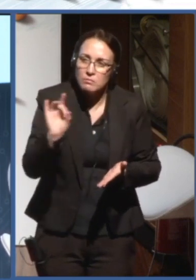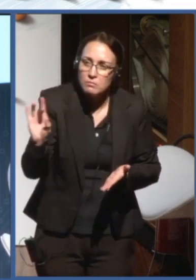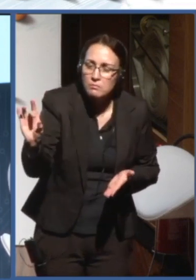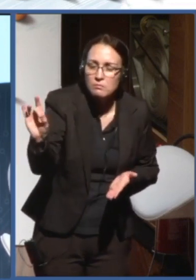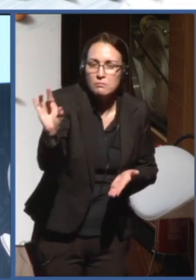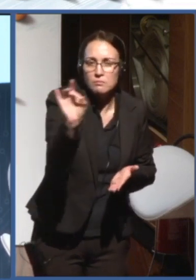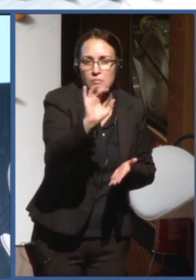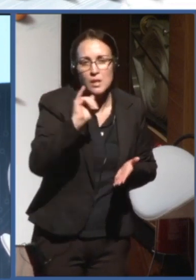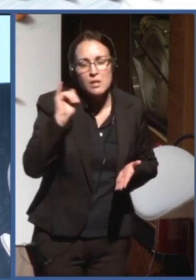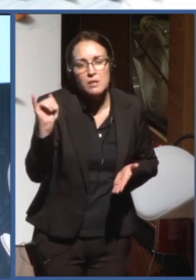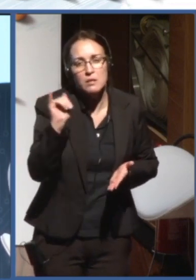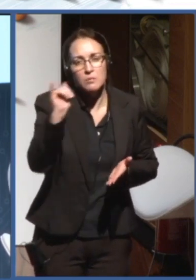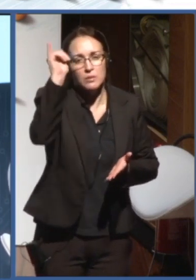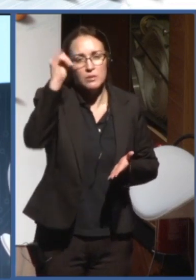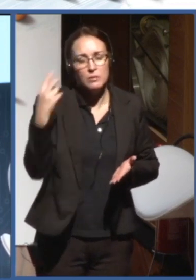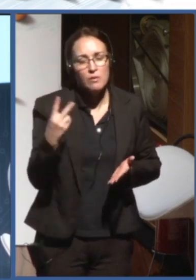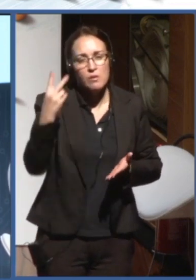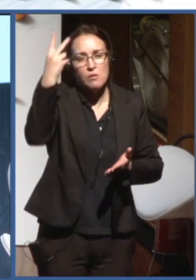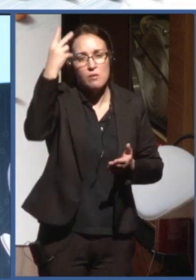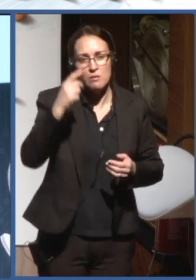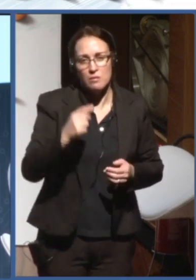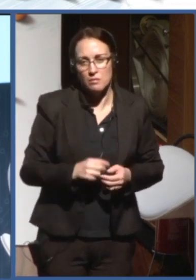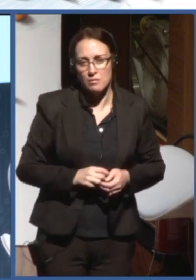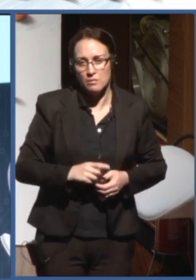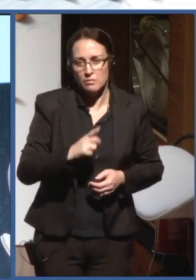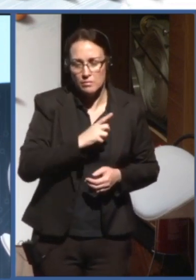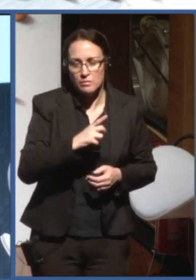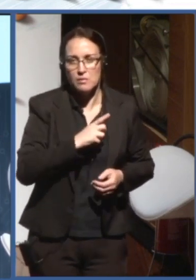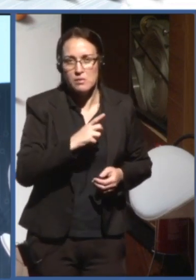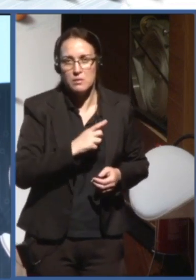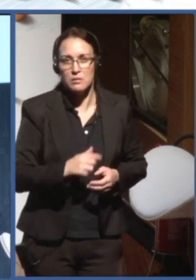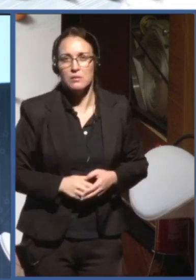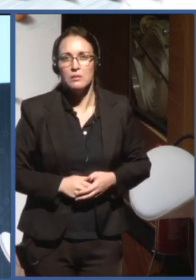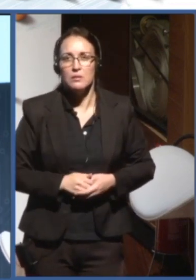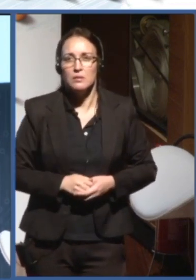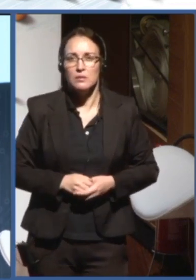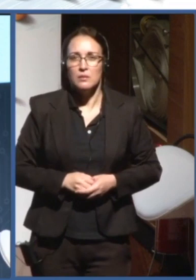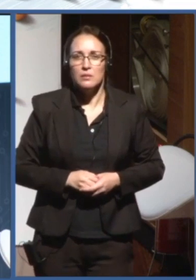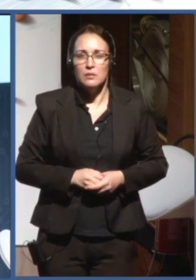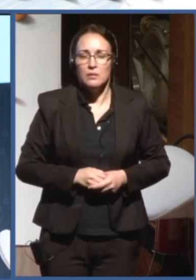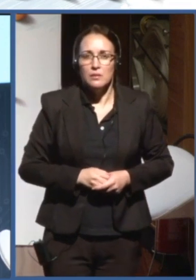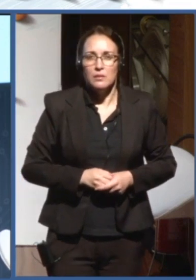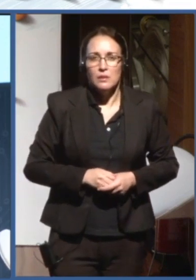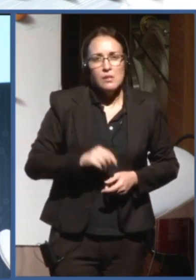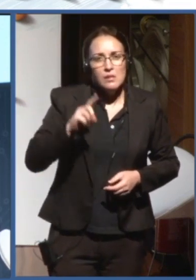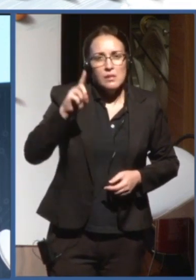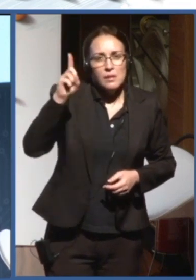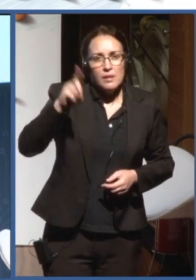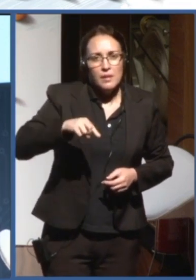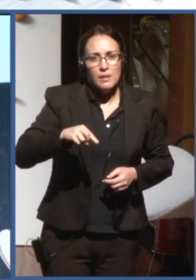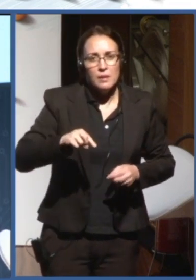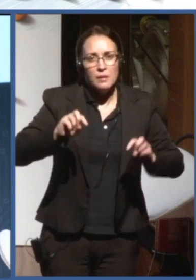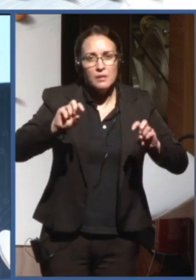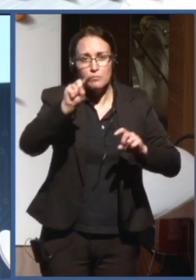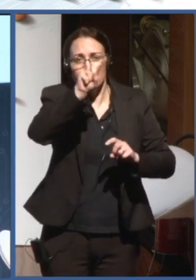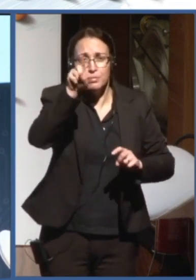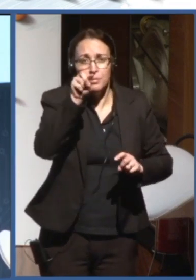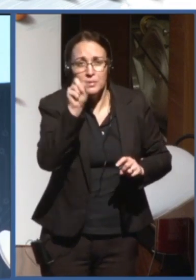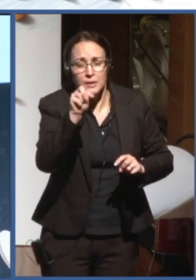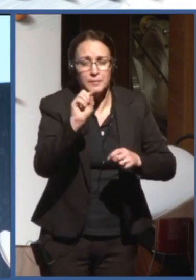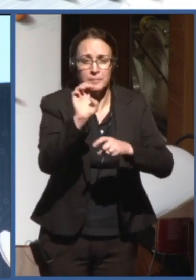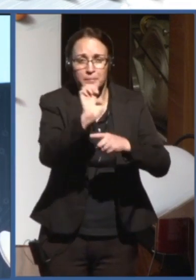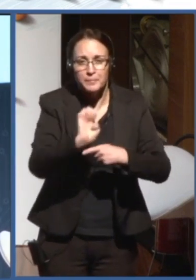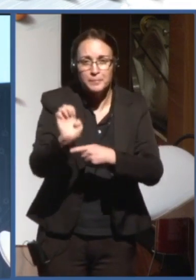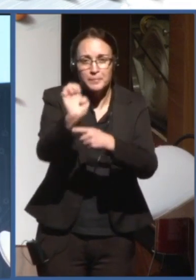and it is the framework for them, for states, companies, and in general, to address these